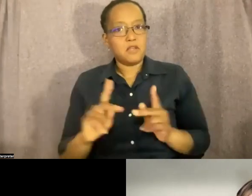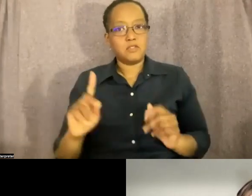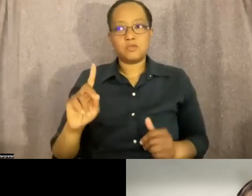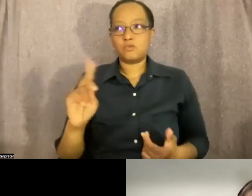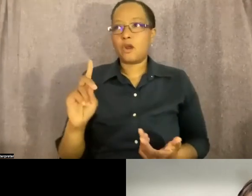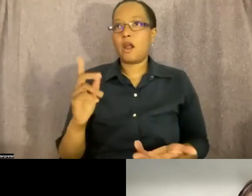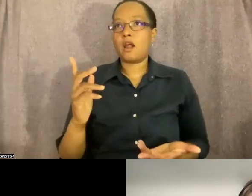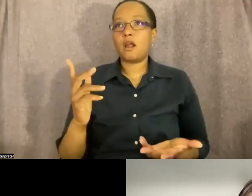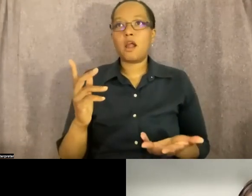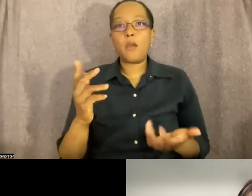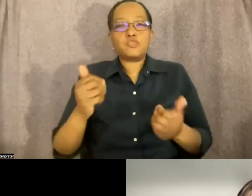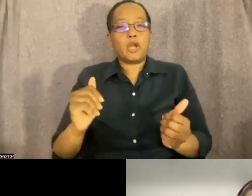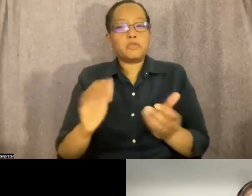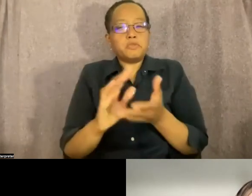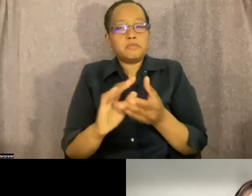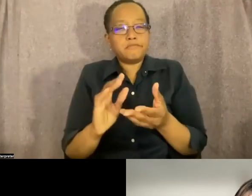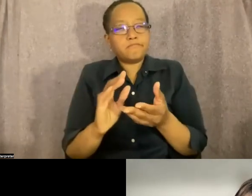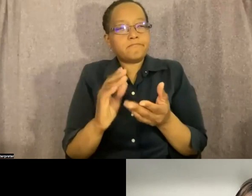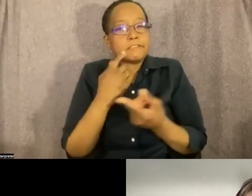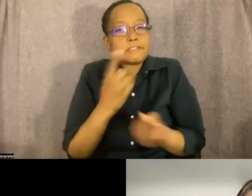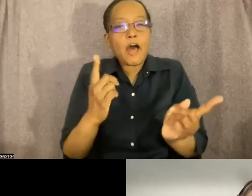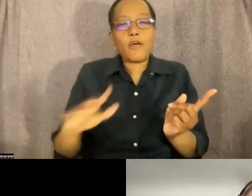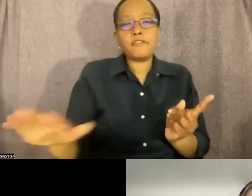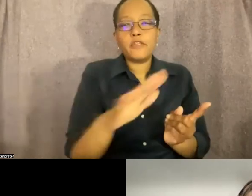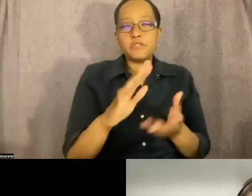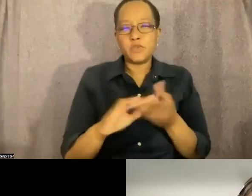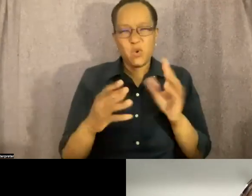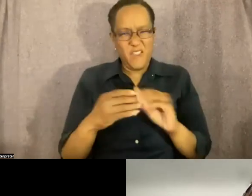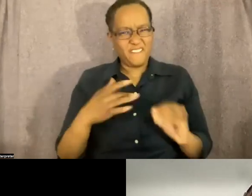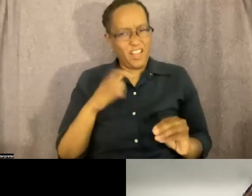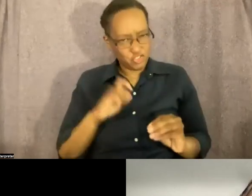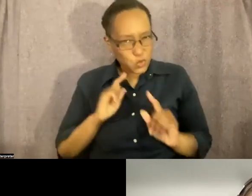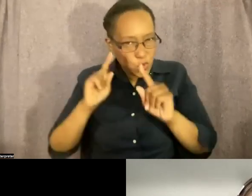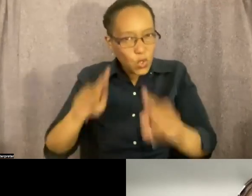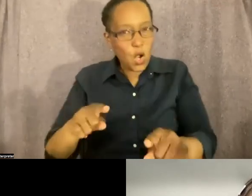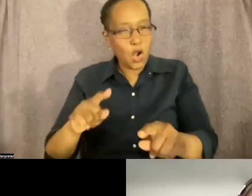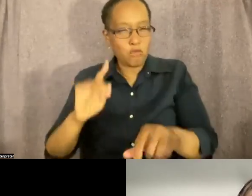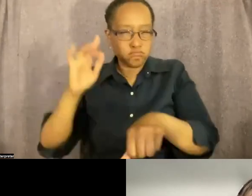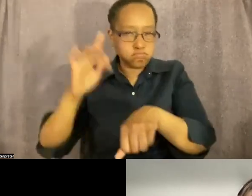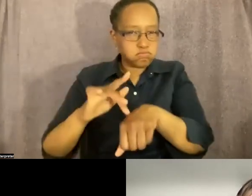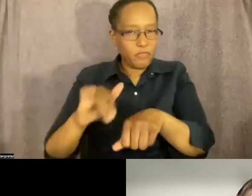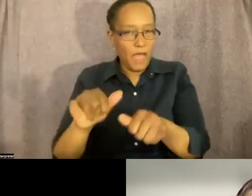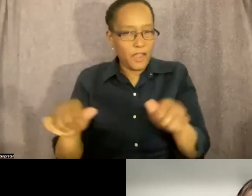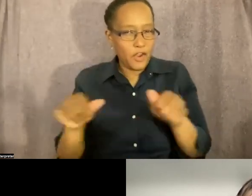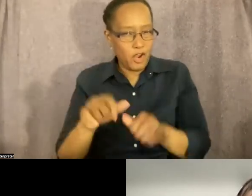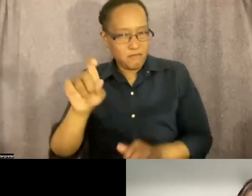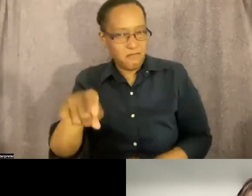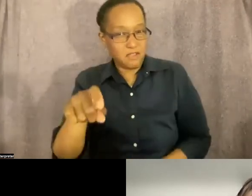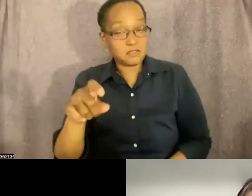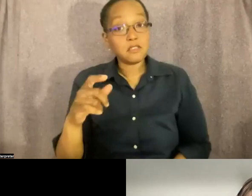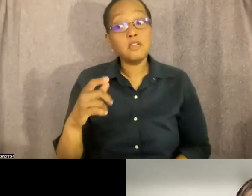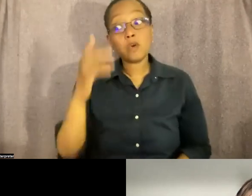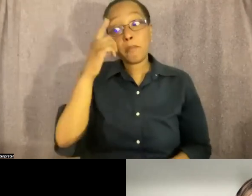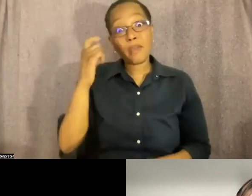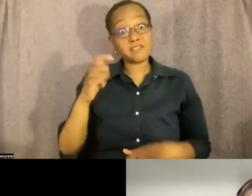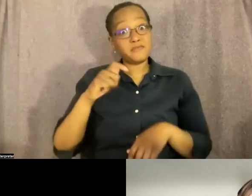stories that I was already trying to tell. Like, what was why am I even telling the story if I'm not going to go there. And I think because of the period that we